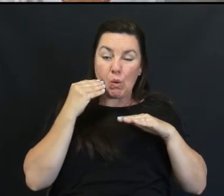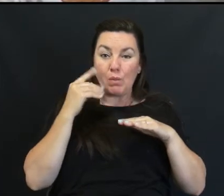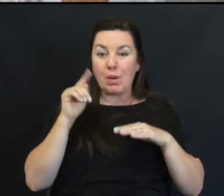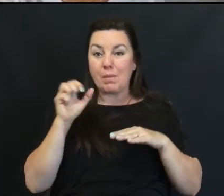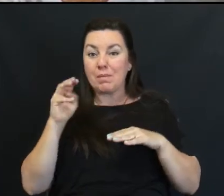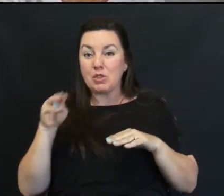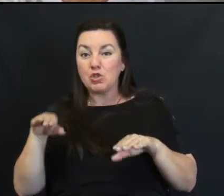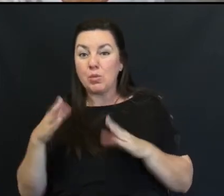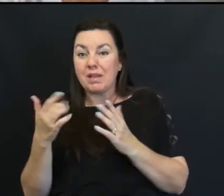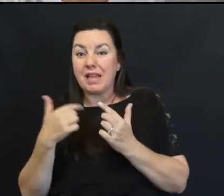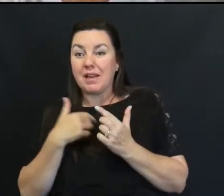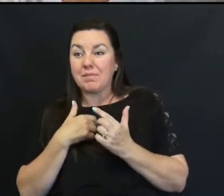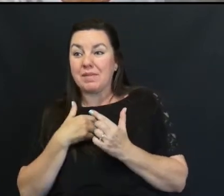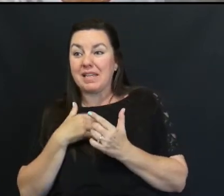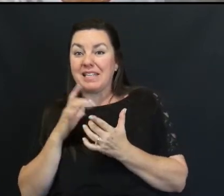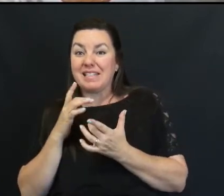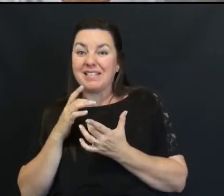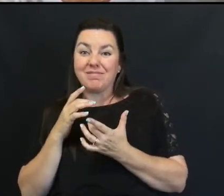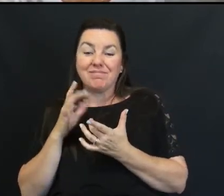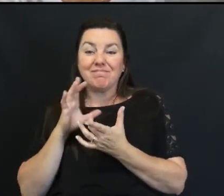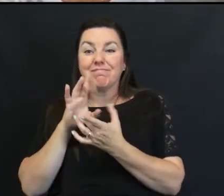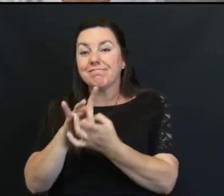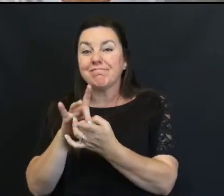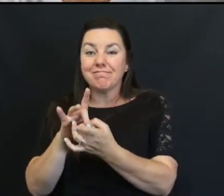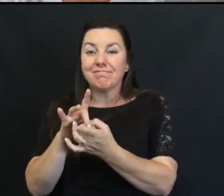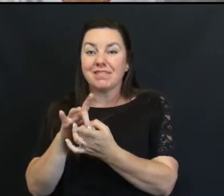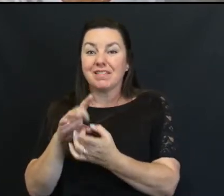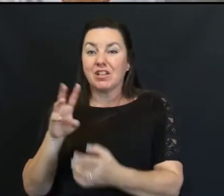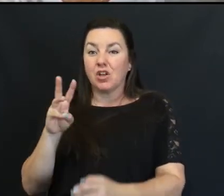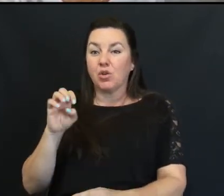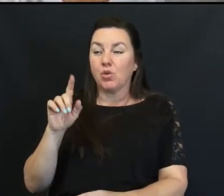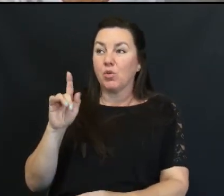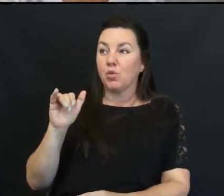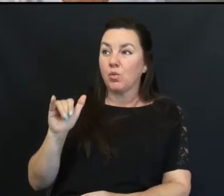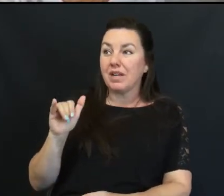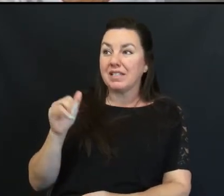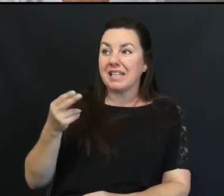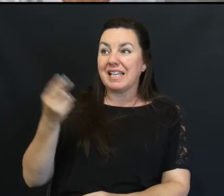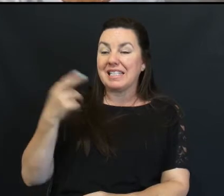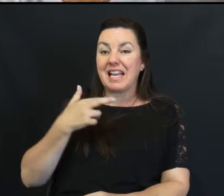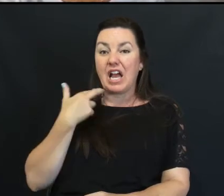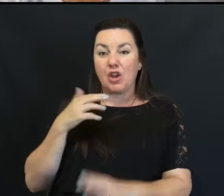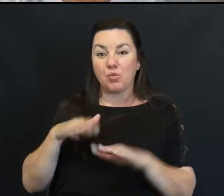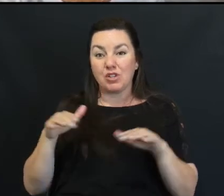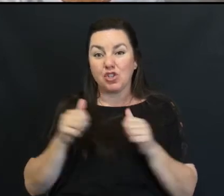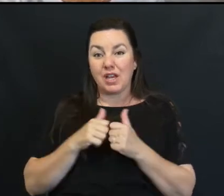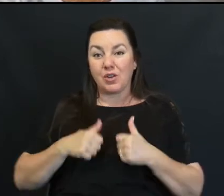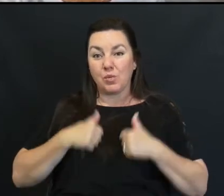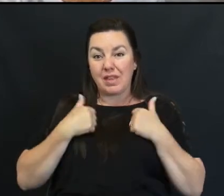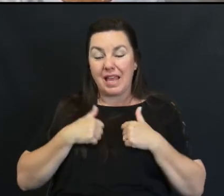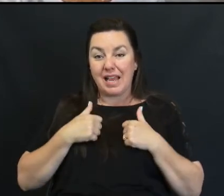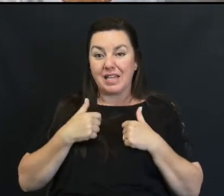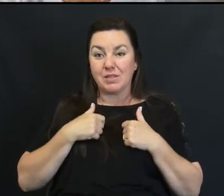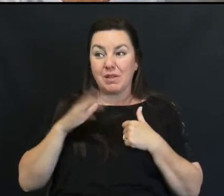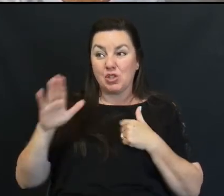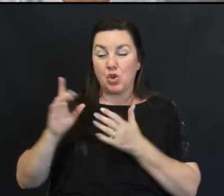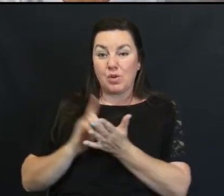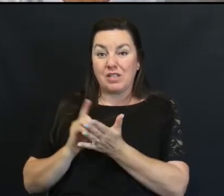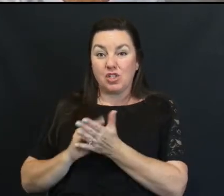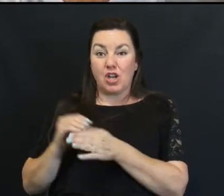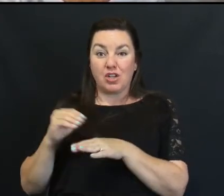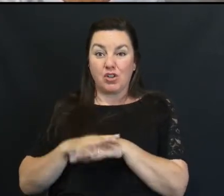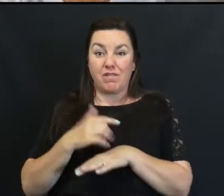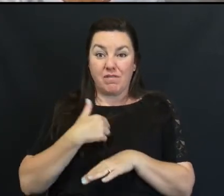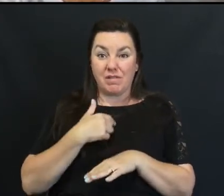Is to Is to stay connected Wesley here Is a high-risk child With his asthma And so I've been advised By his